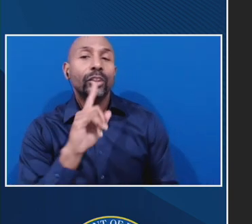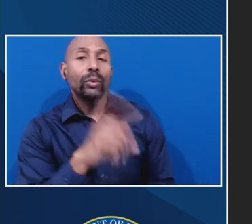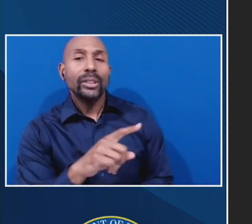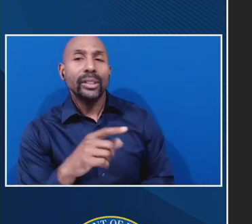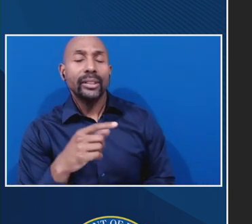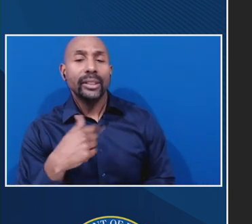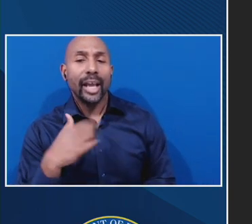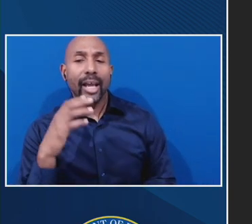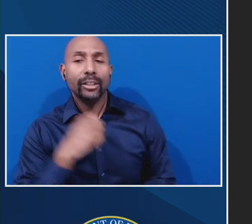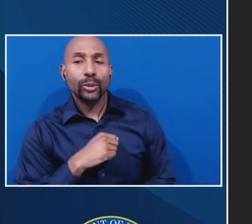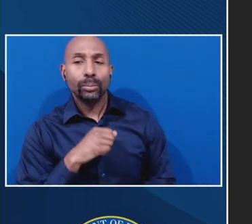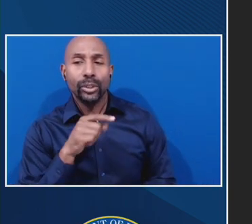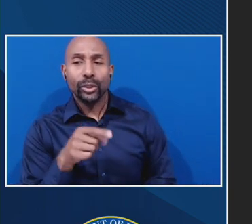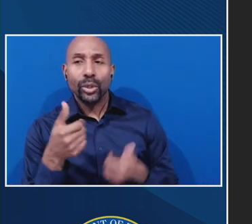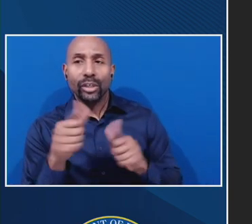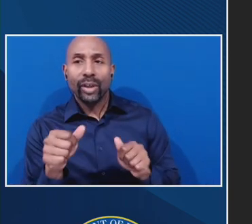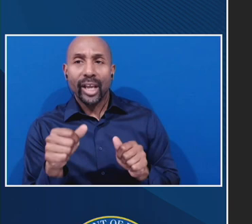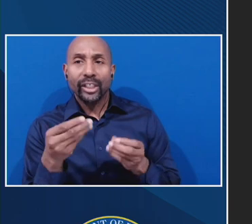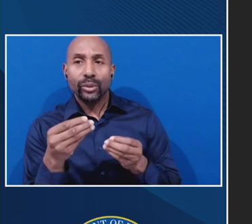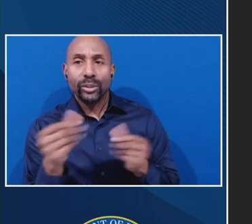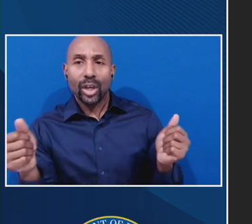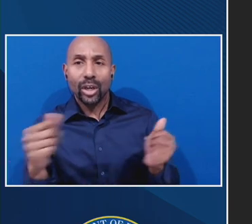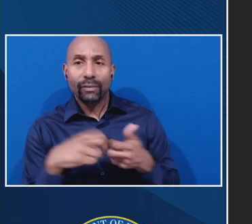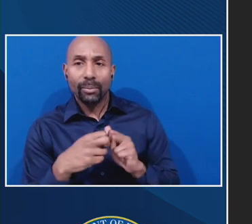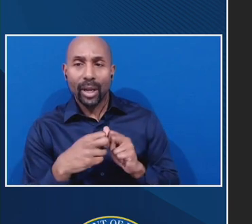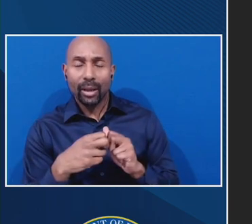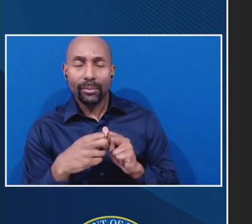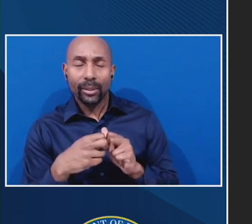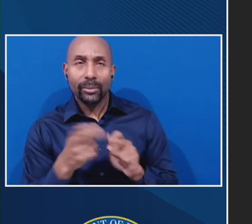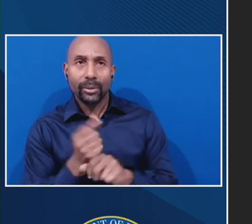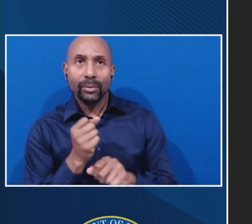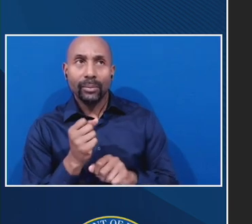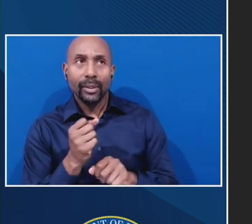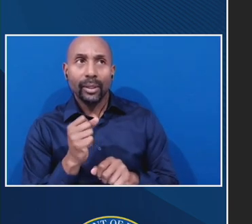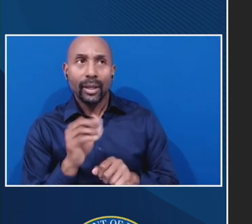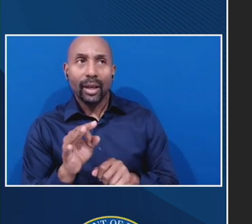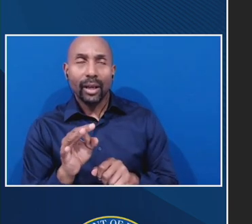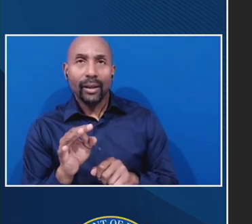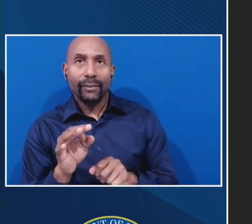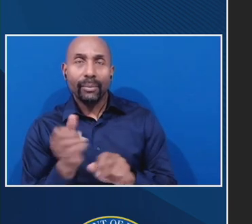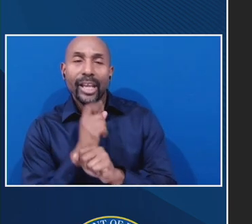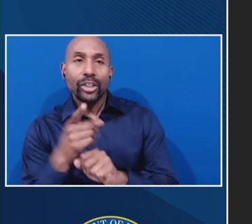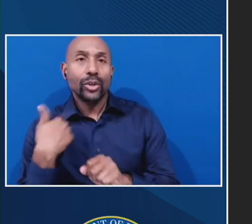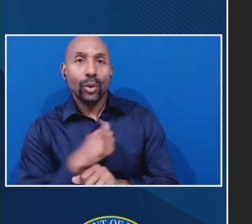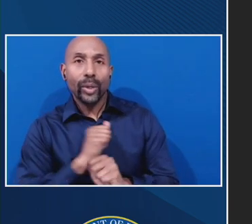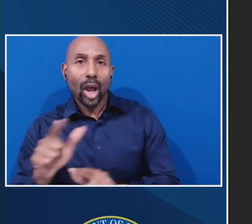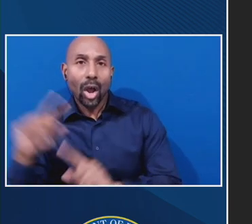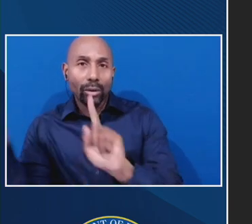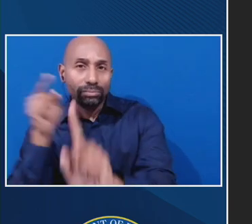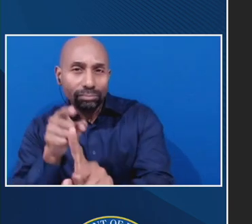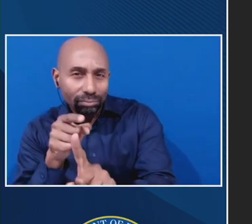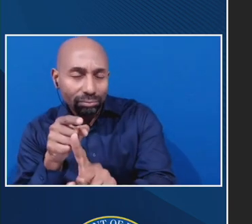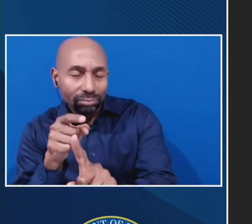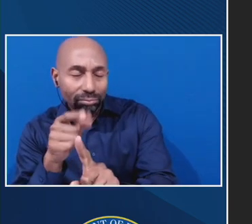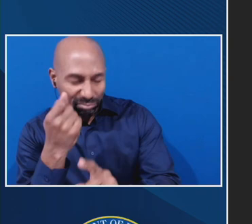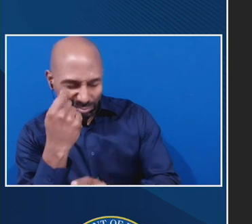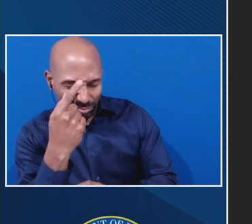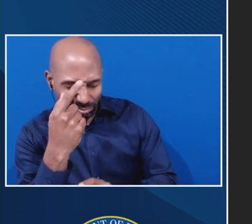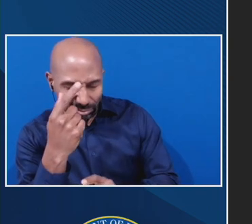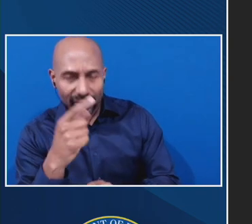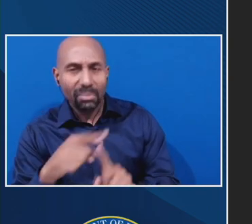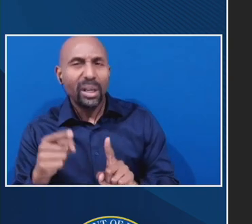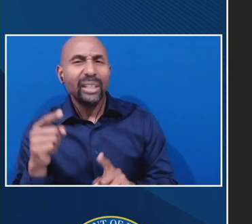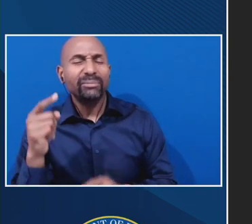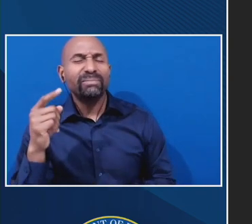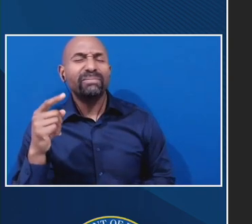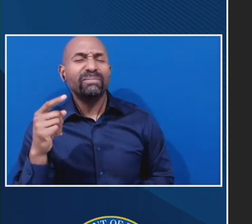what we're actually talking about when we're talking about it. But I totally get it. But I wonder whether or not by doing